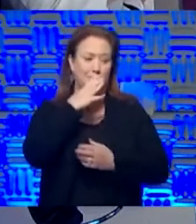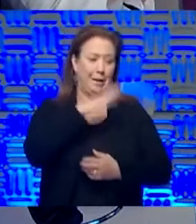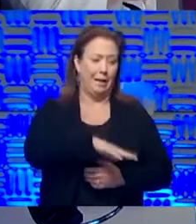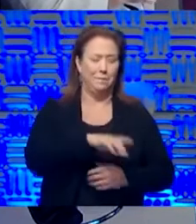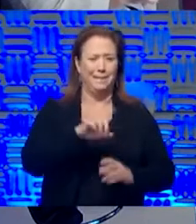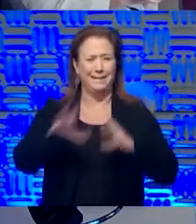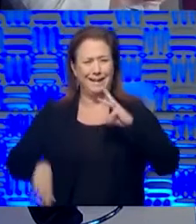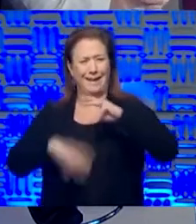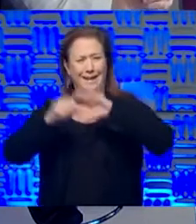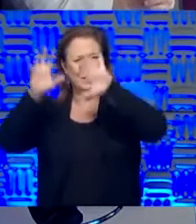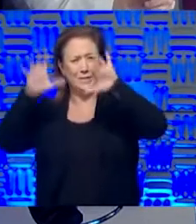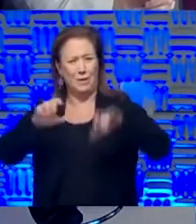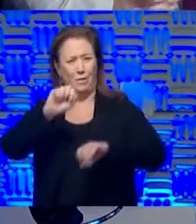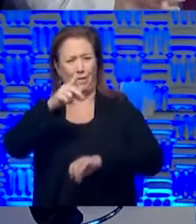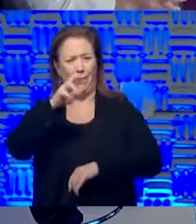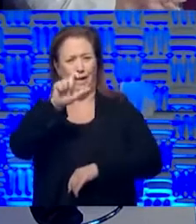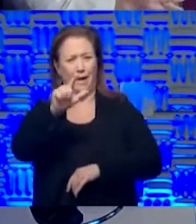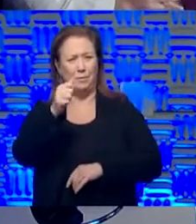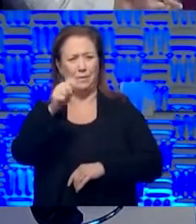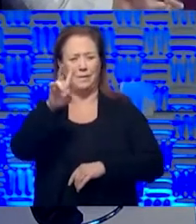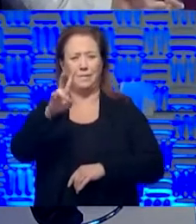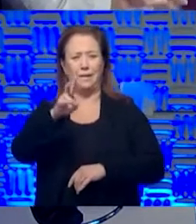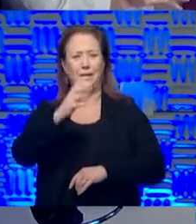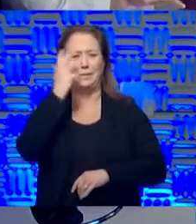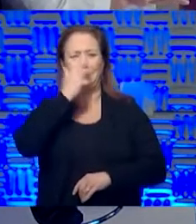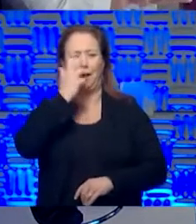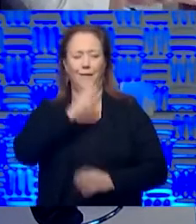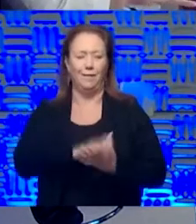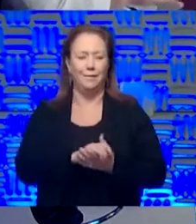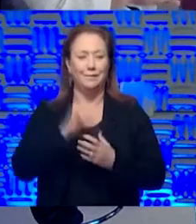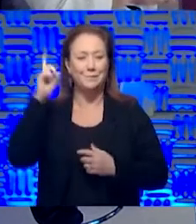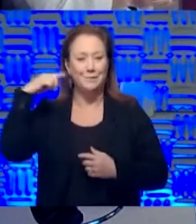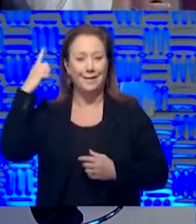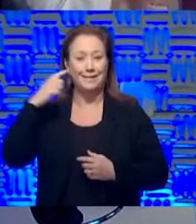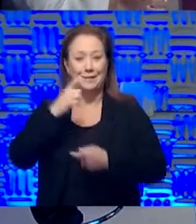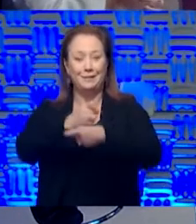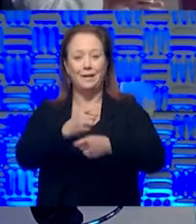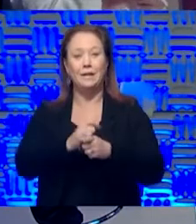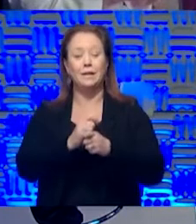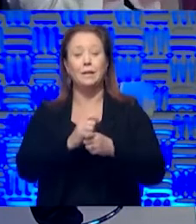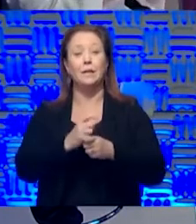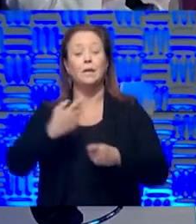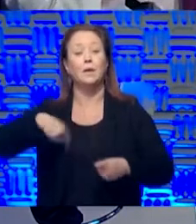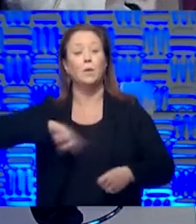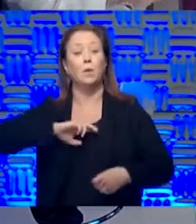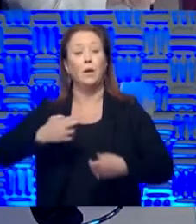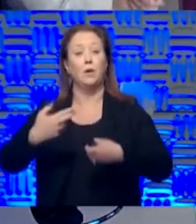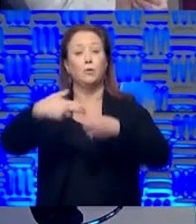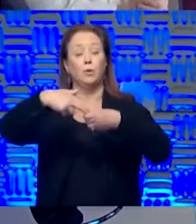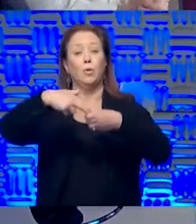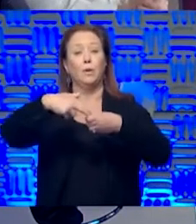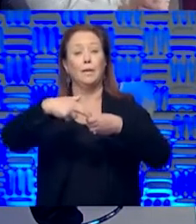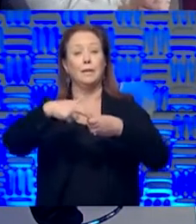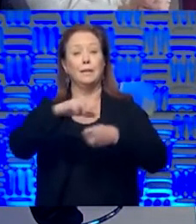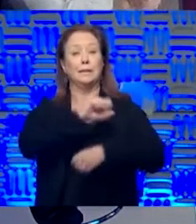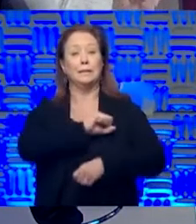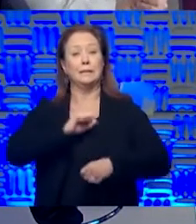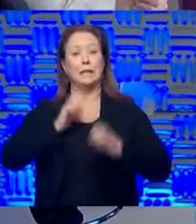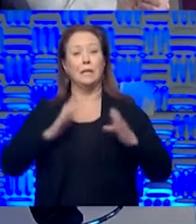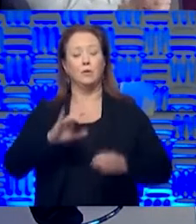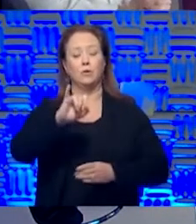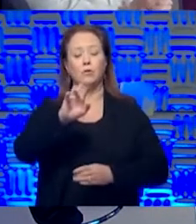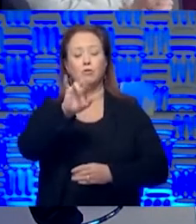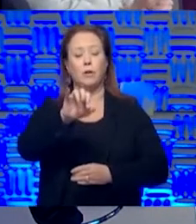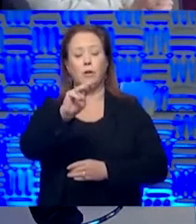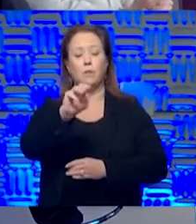get snow on April the 17th or whatever today is. Good golly, Ms. Molly. So we are we are joined today by Senator Jerry